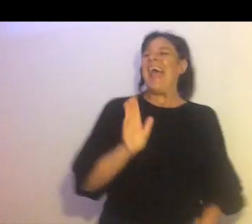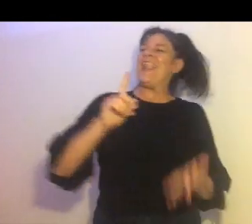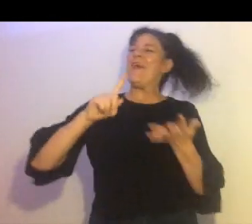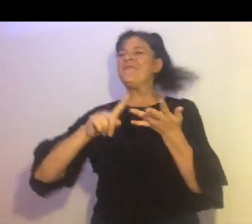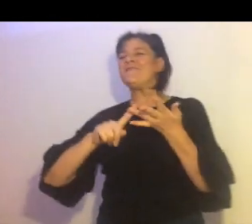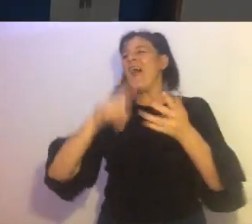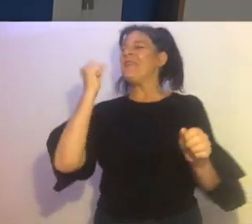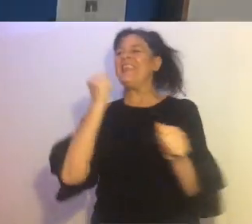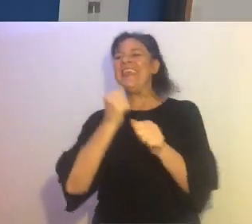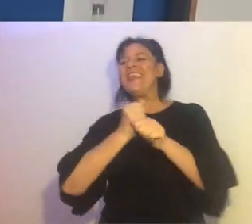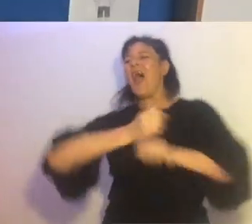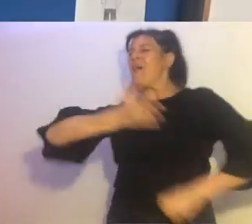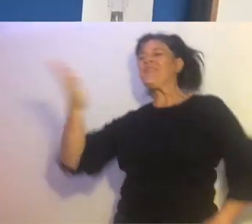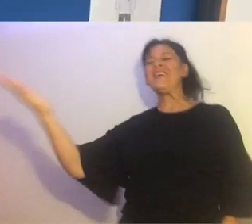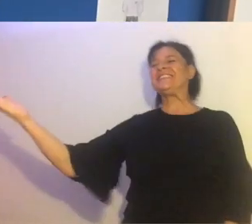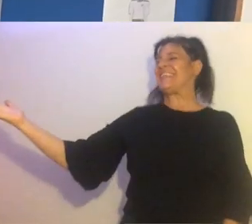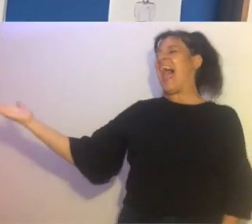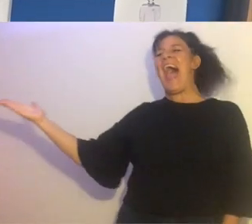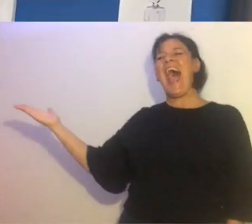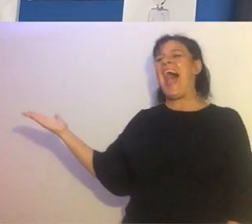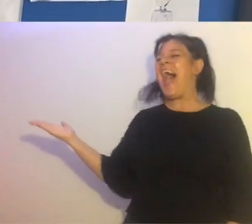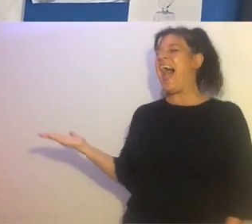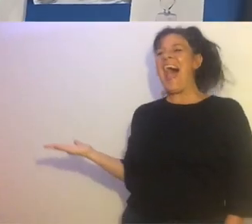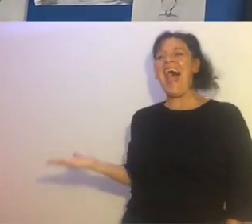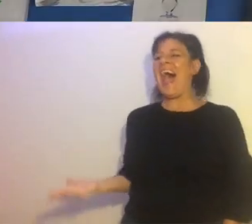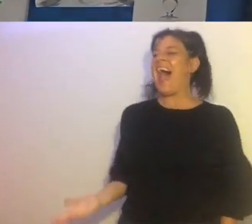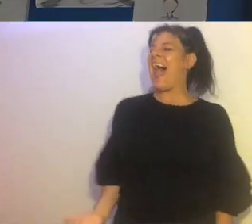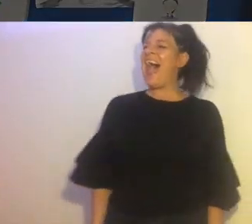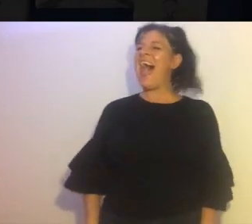Hello from the Oak Grove College Hello